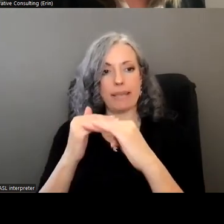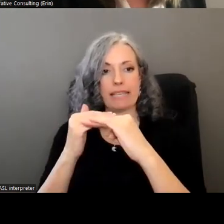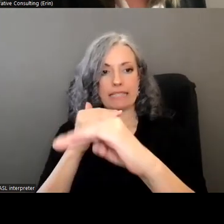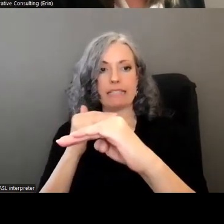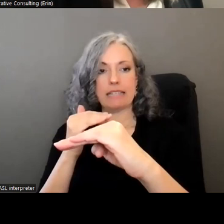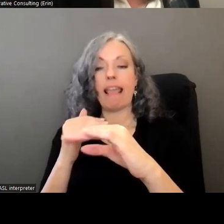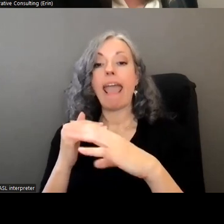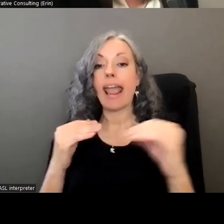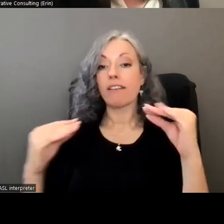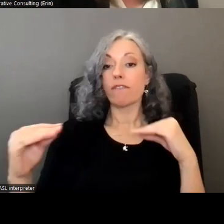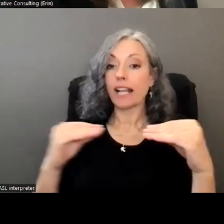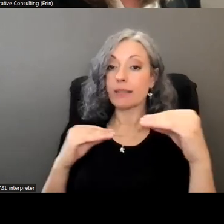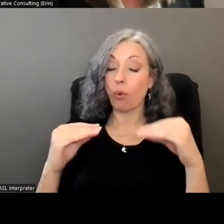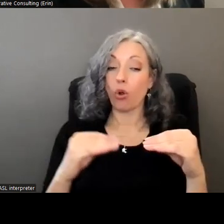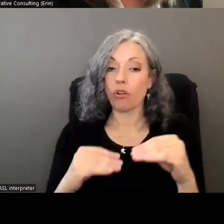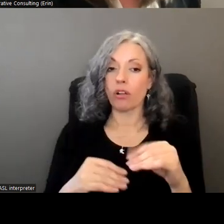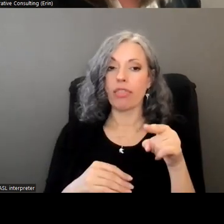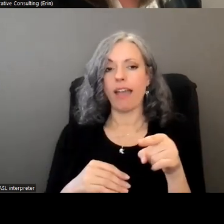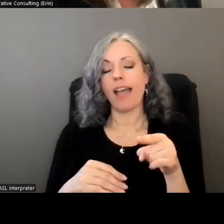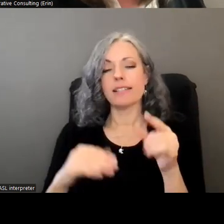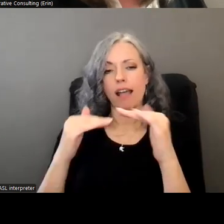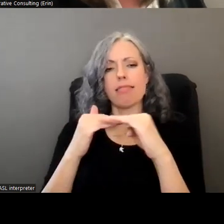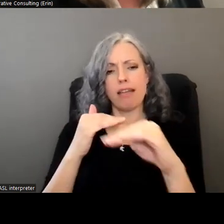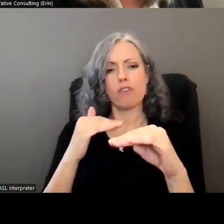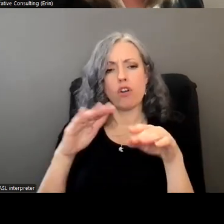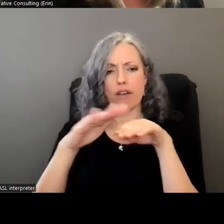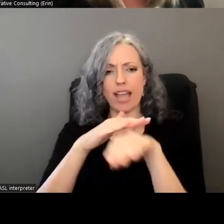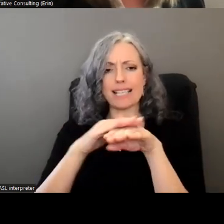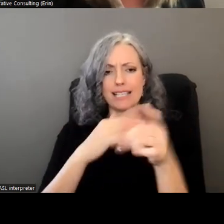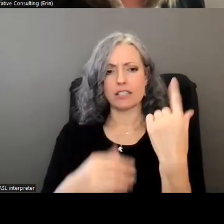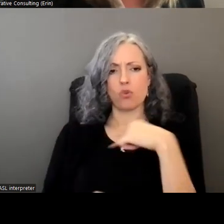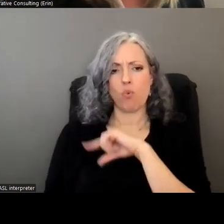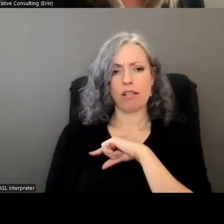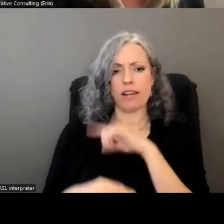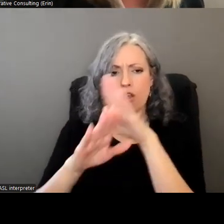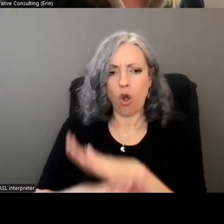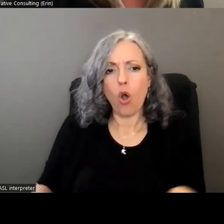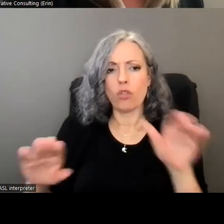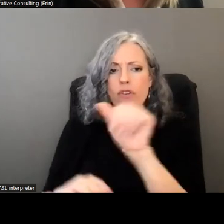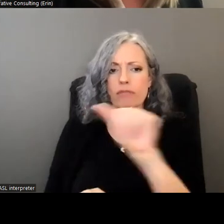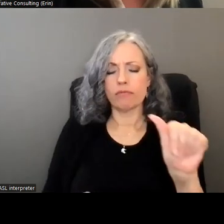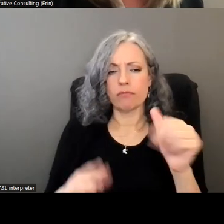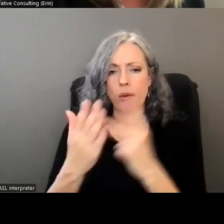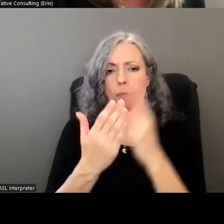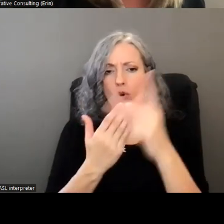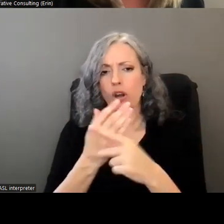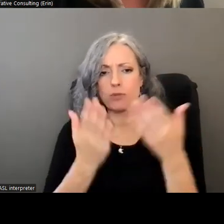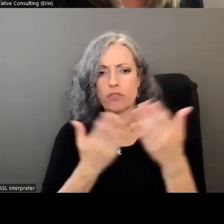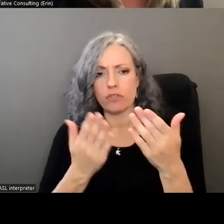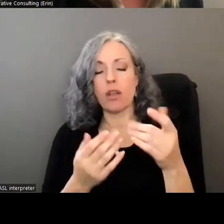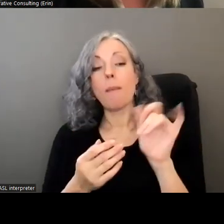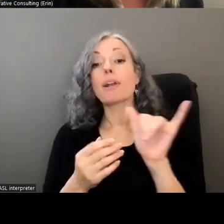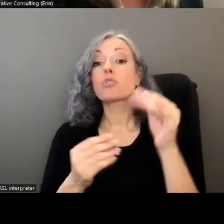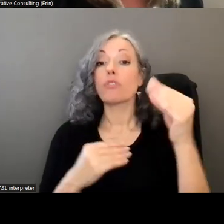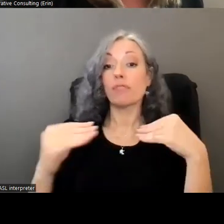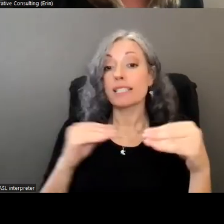so a network that has a standard level of access and quality across triple a programs and services but also flexibility and